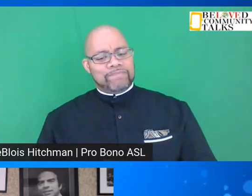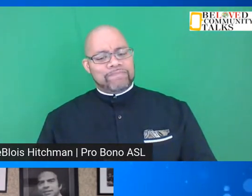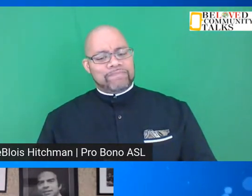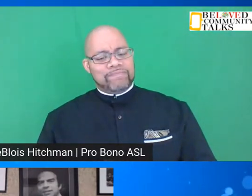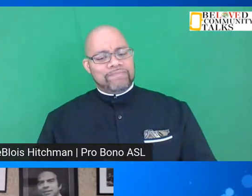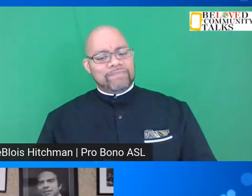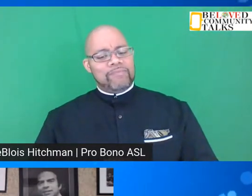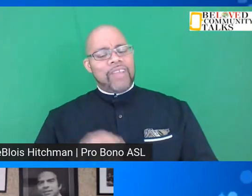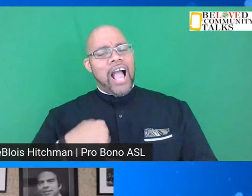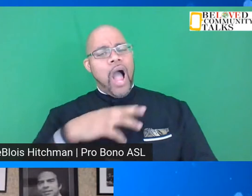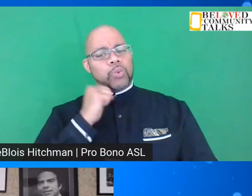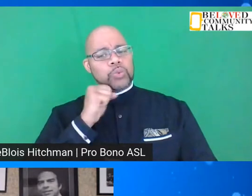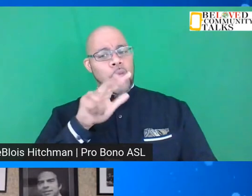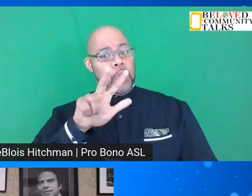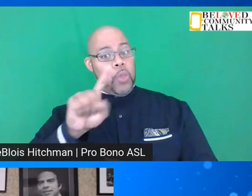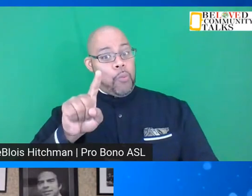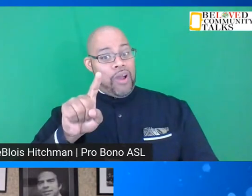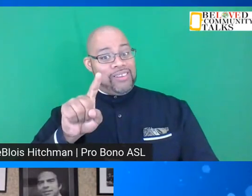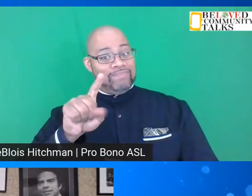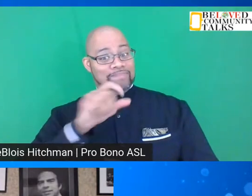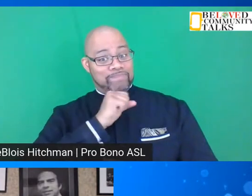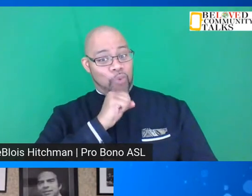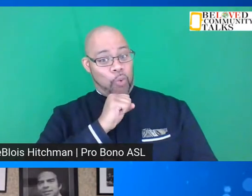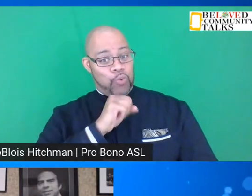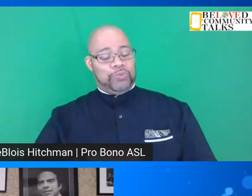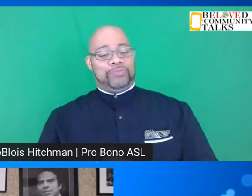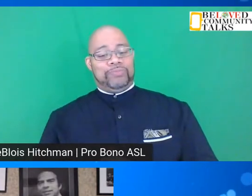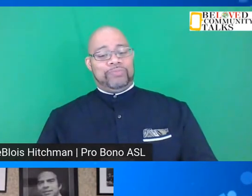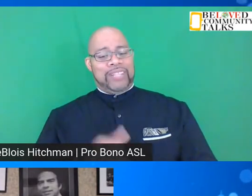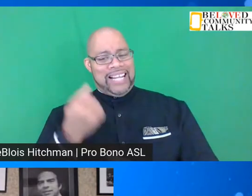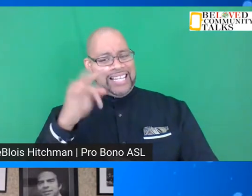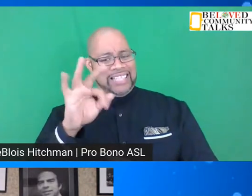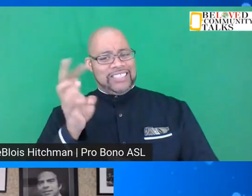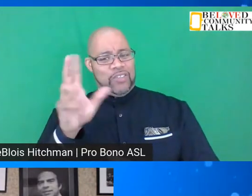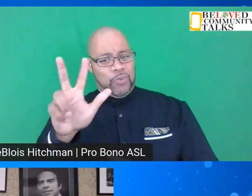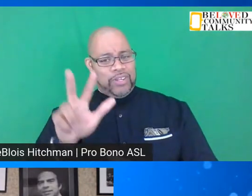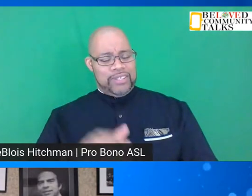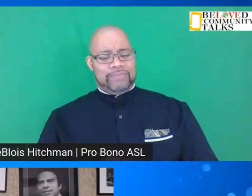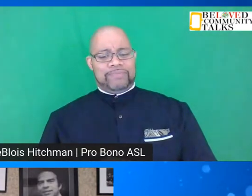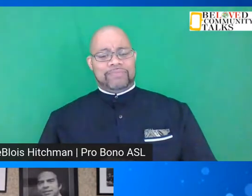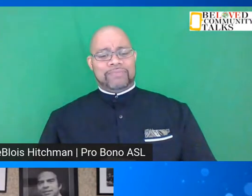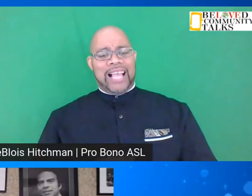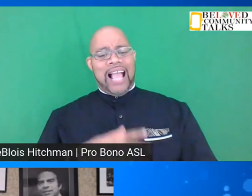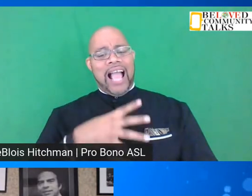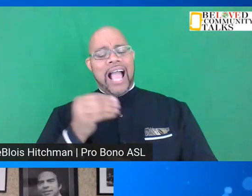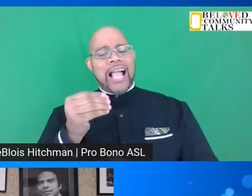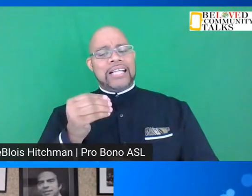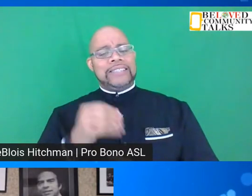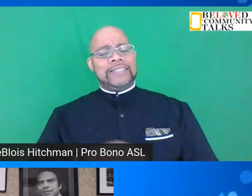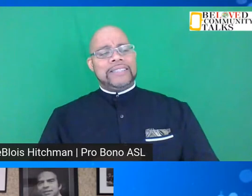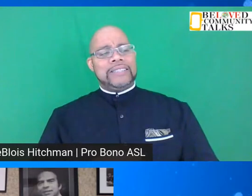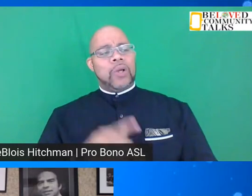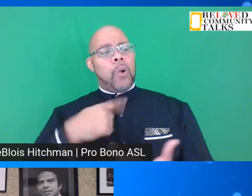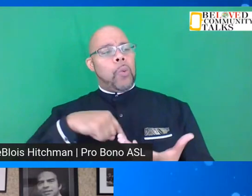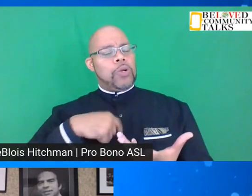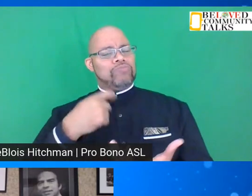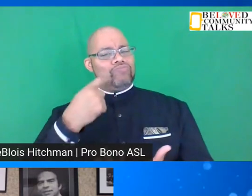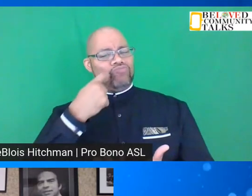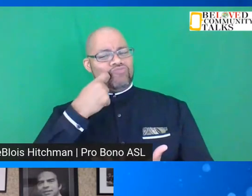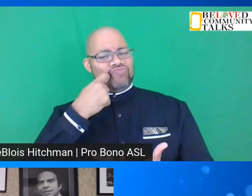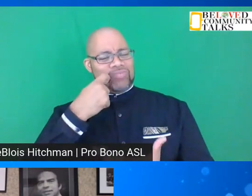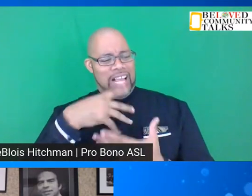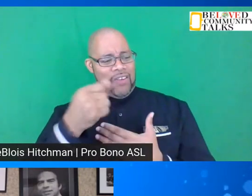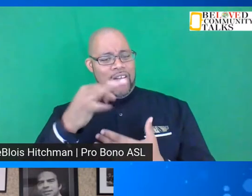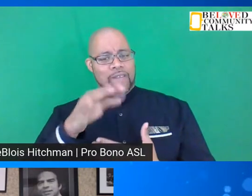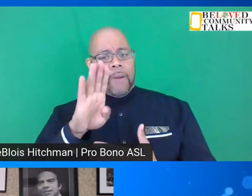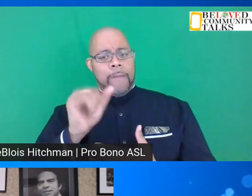I was 31, 1963, and we had just come out of the